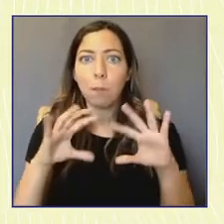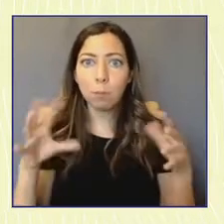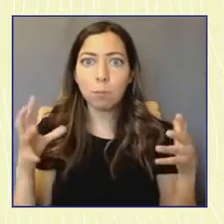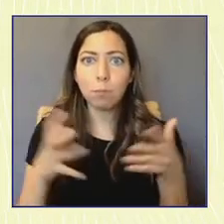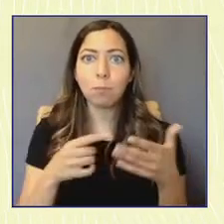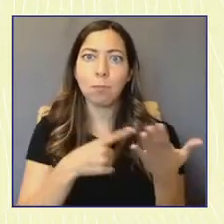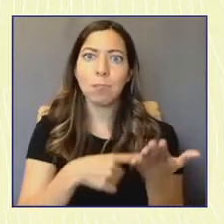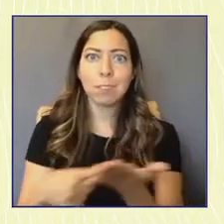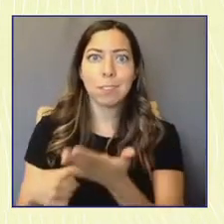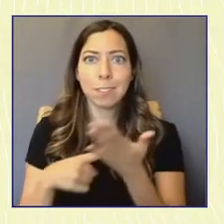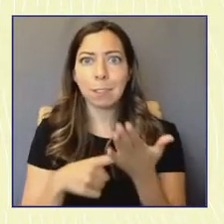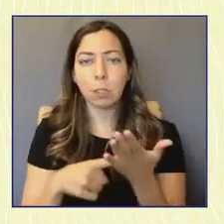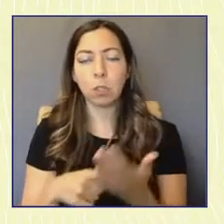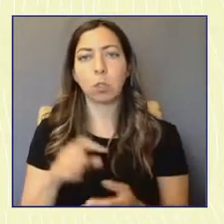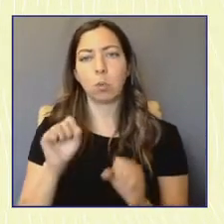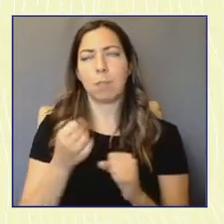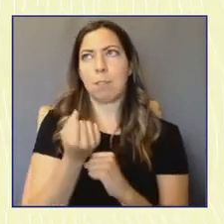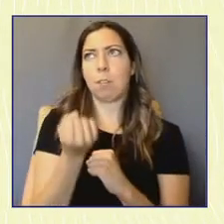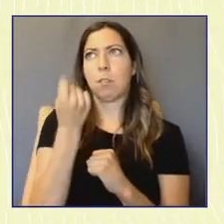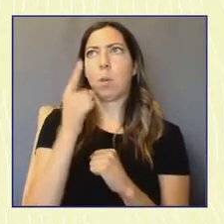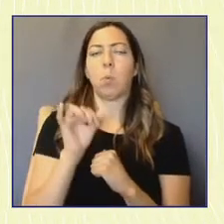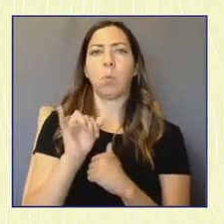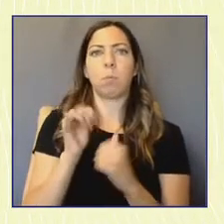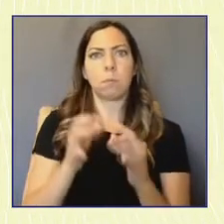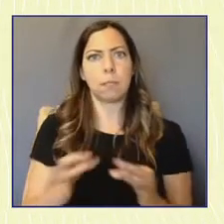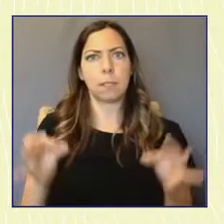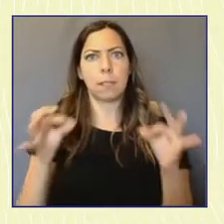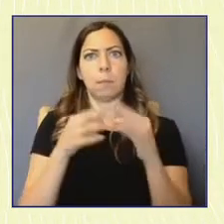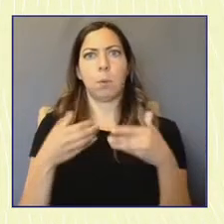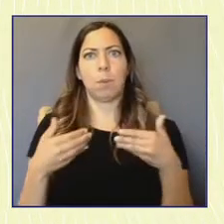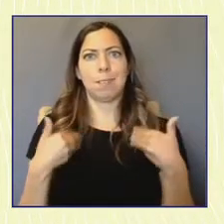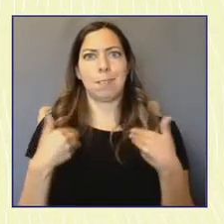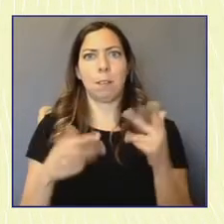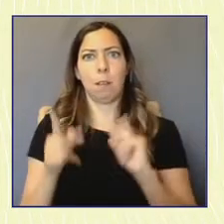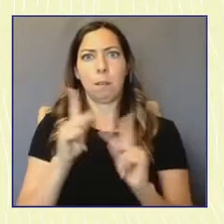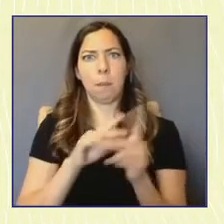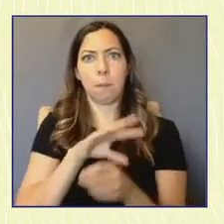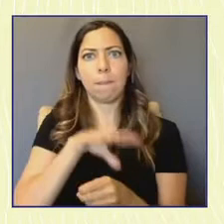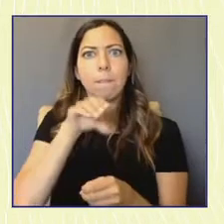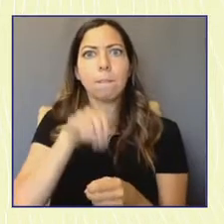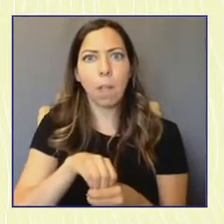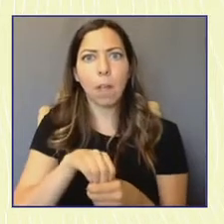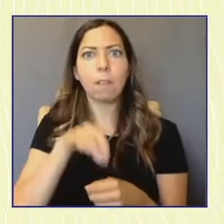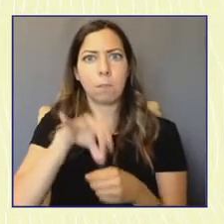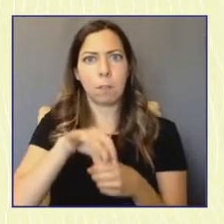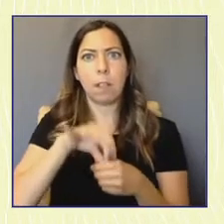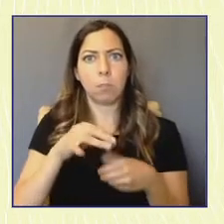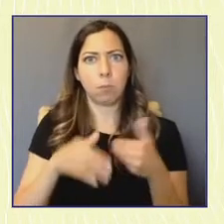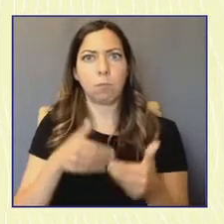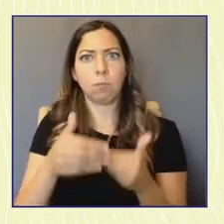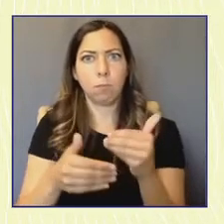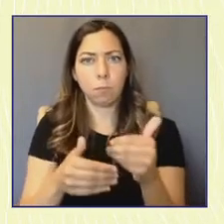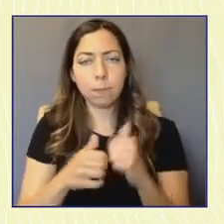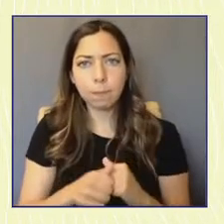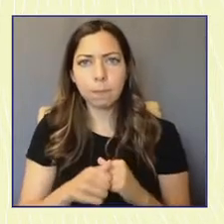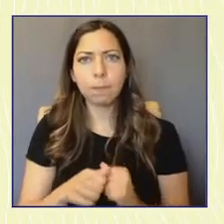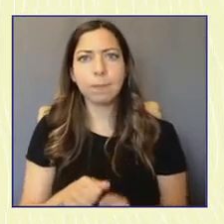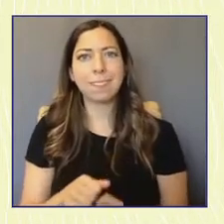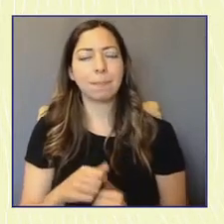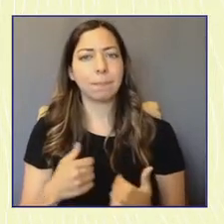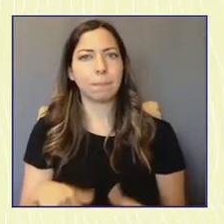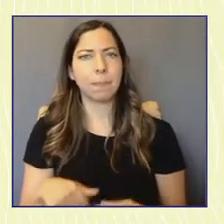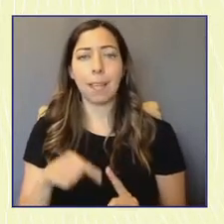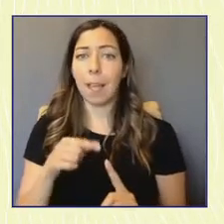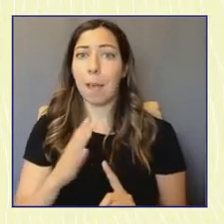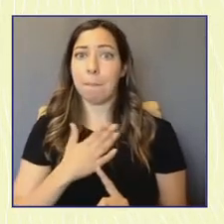underscoring the importance of our young people taking part in our electoral process. This will continue to be a top priority